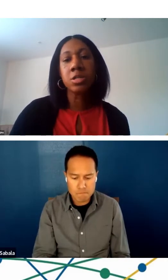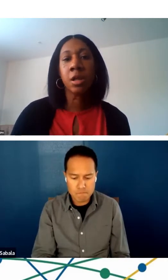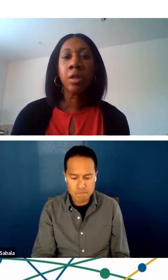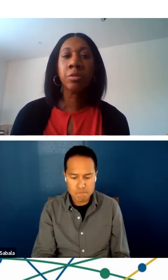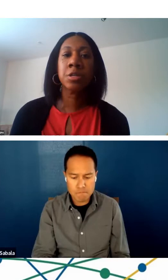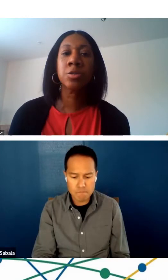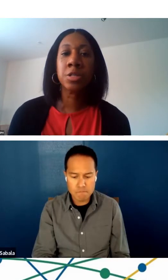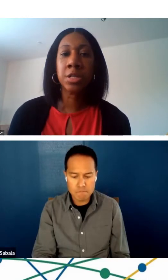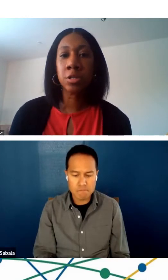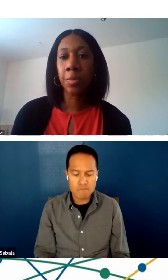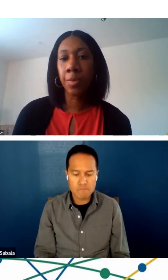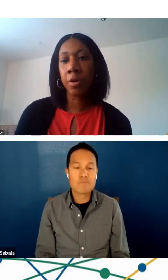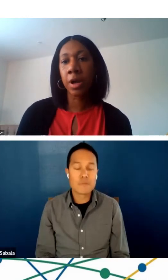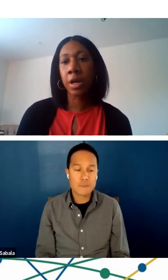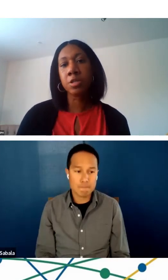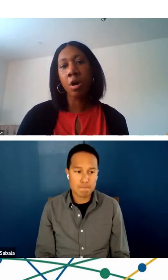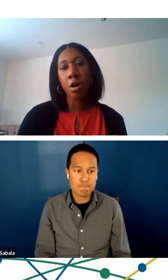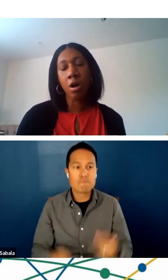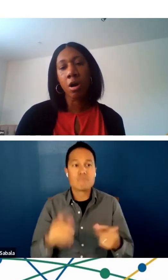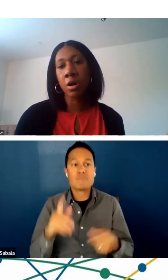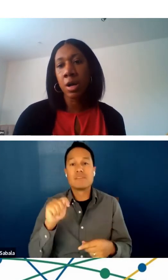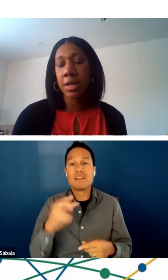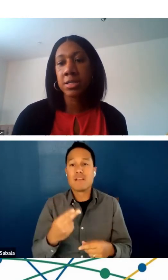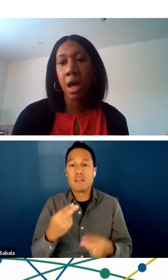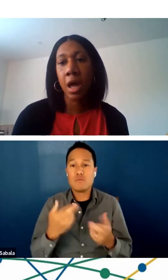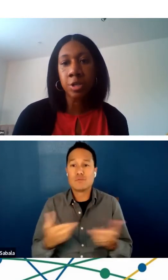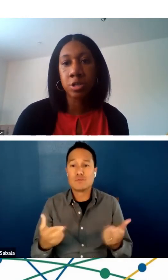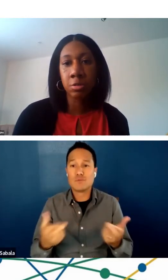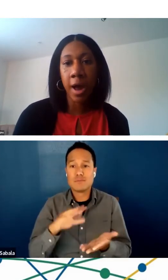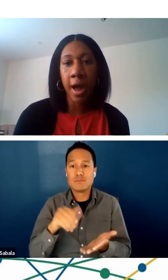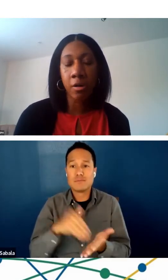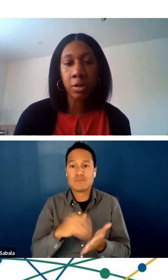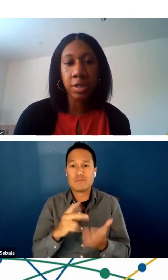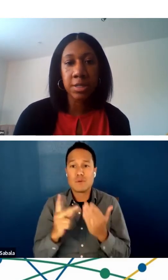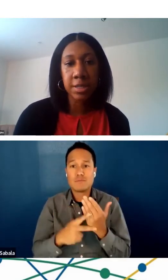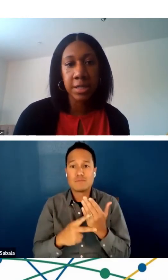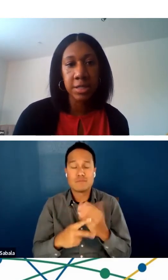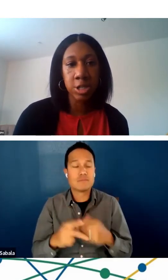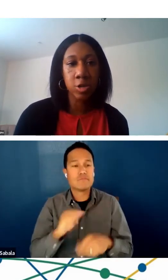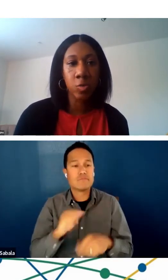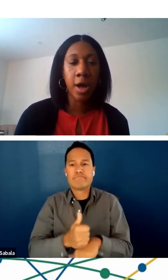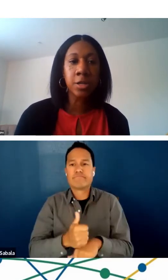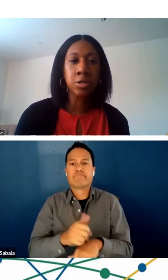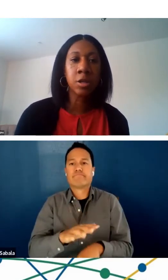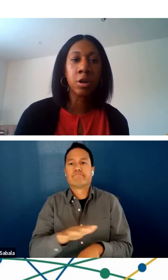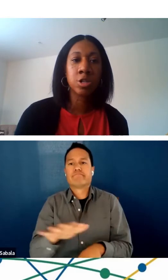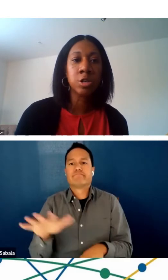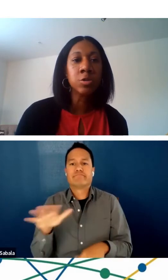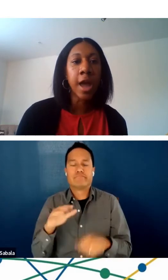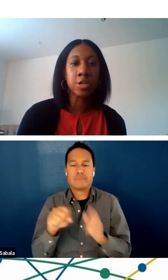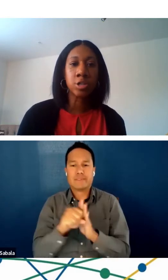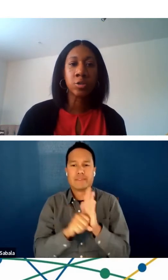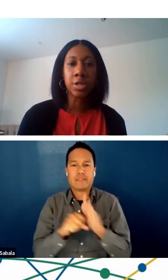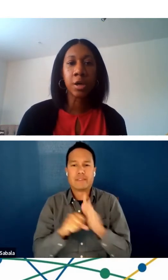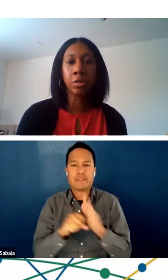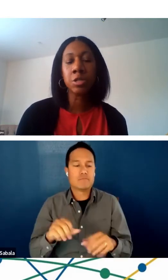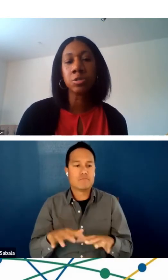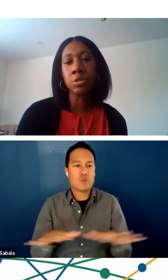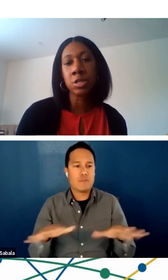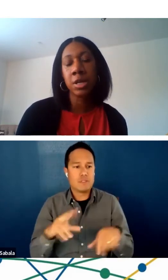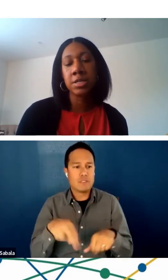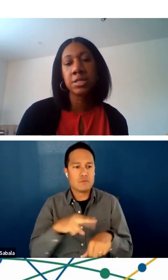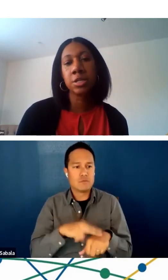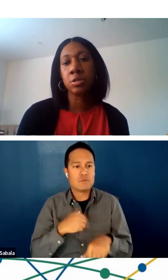Our Telehealth Resource Center programs are established throughout the states nationwide. So there are two national